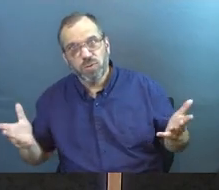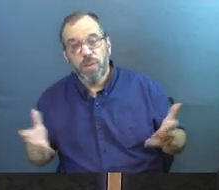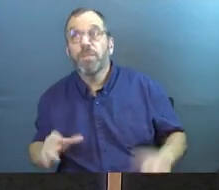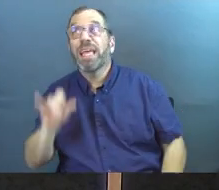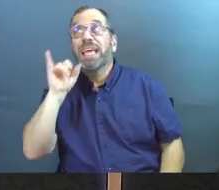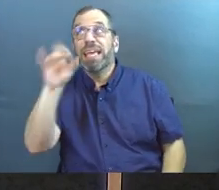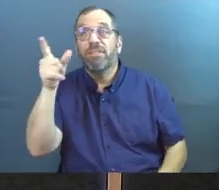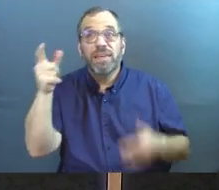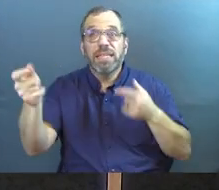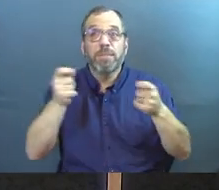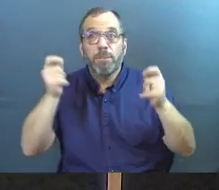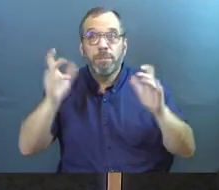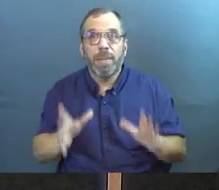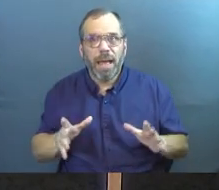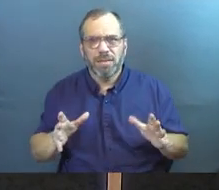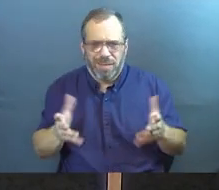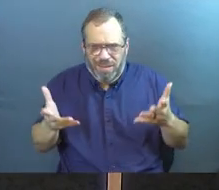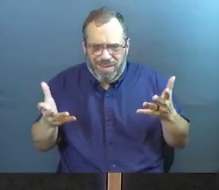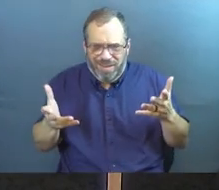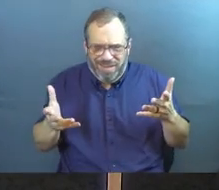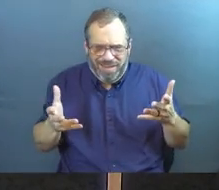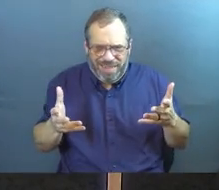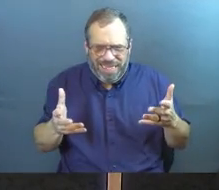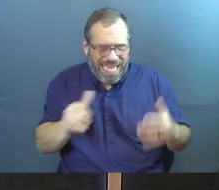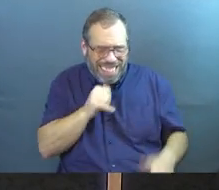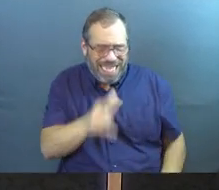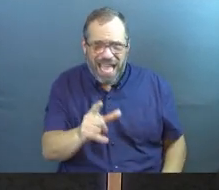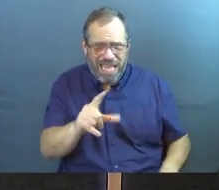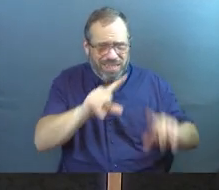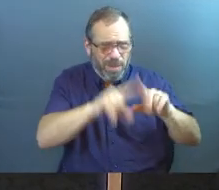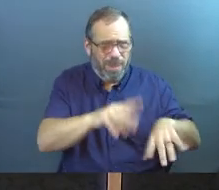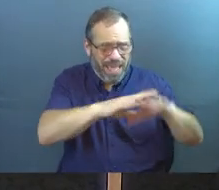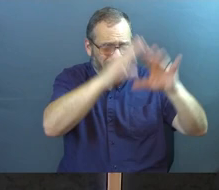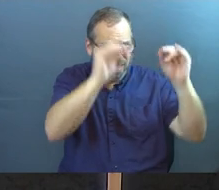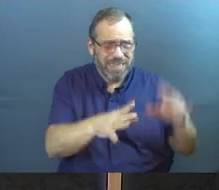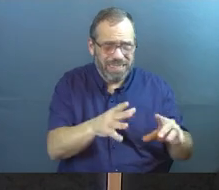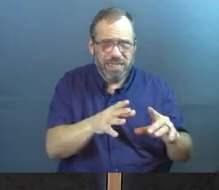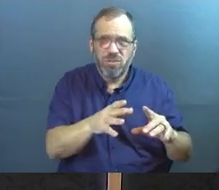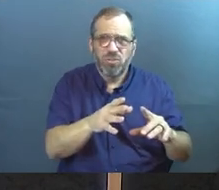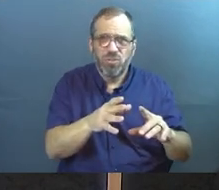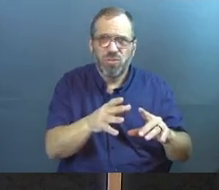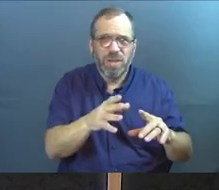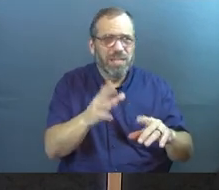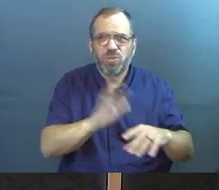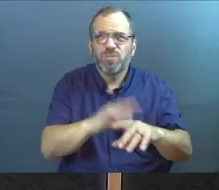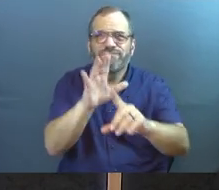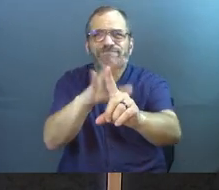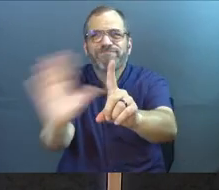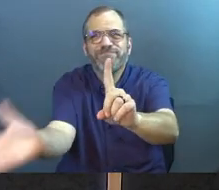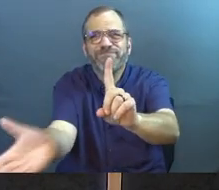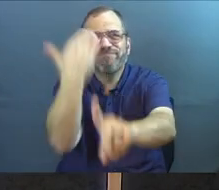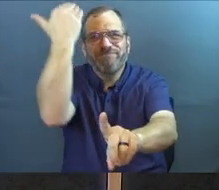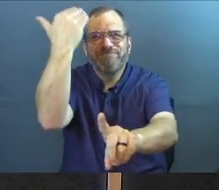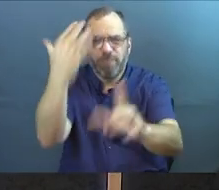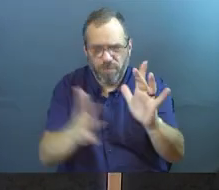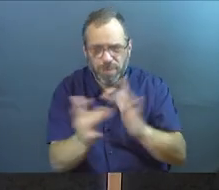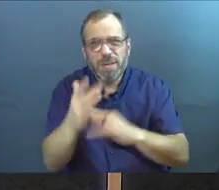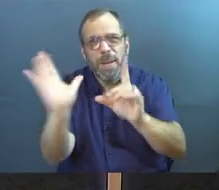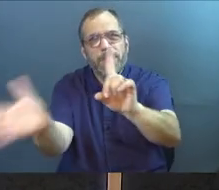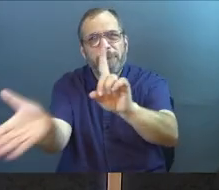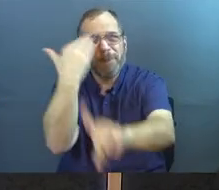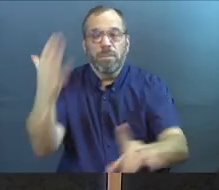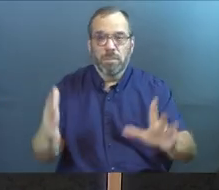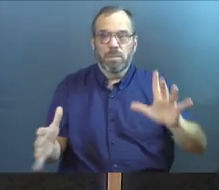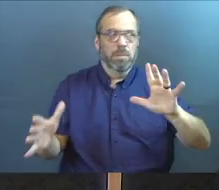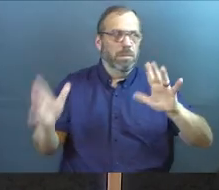Because if he's master, it shouldn't be up to some teacher to hit you upside the head with what the Bible is saying